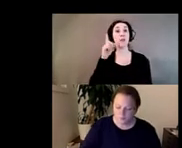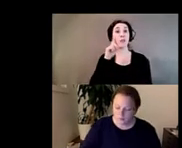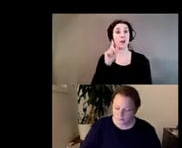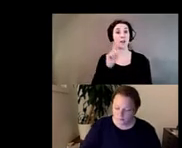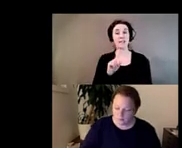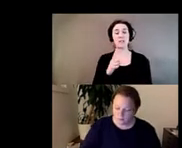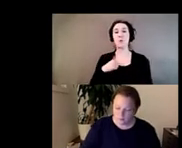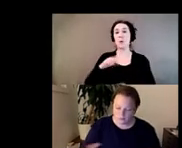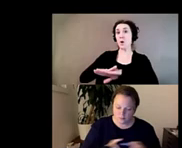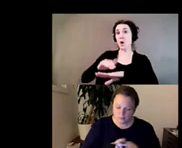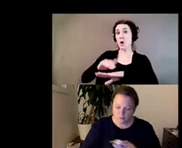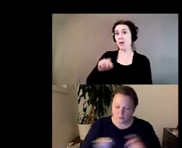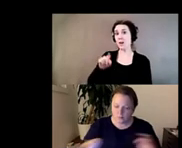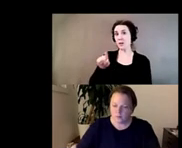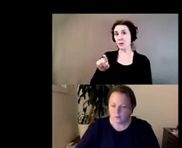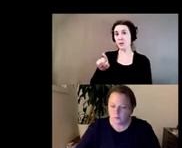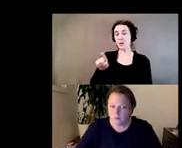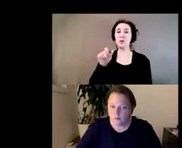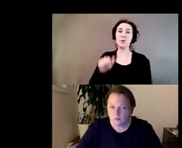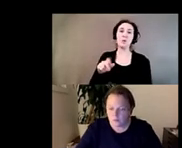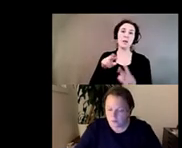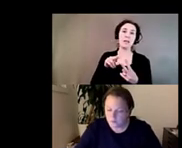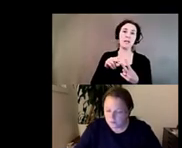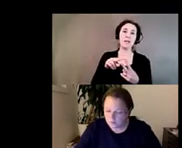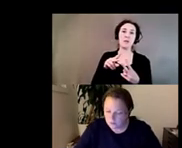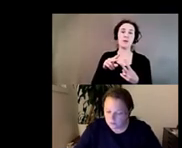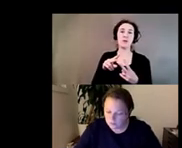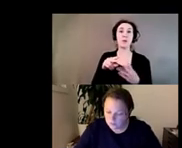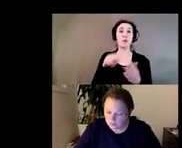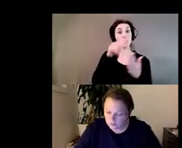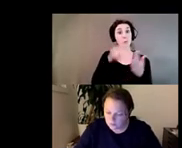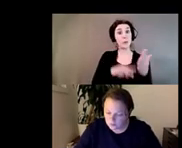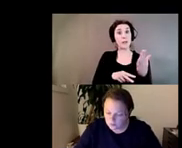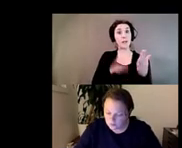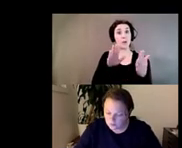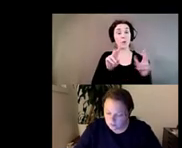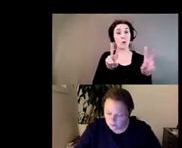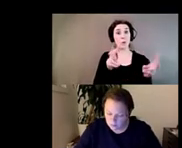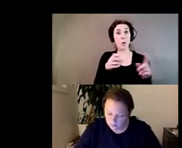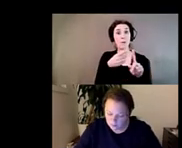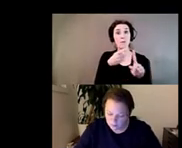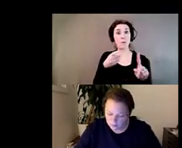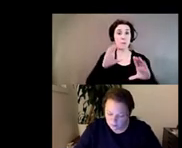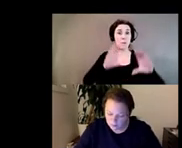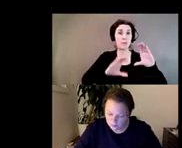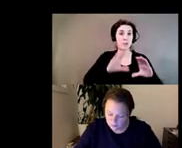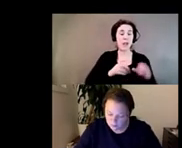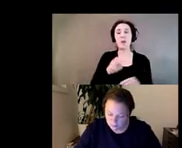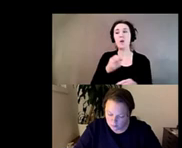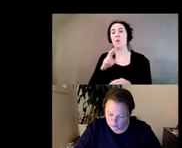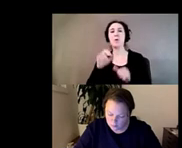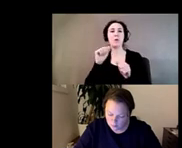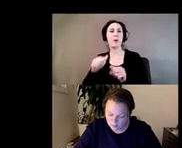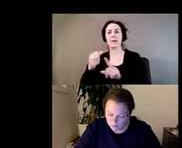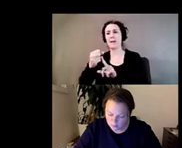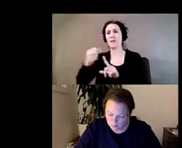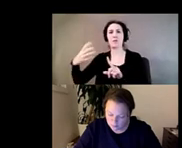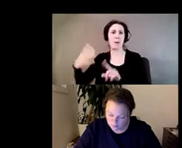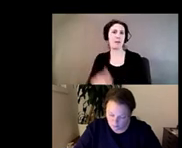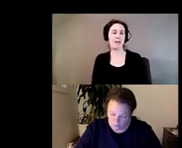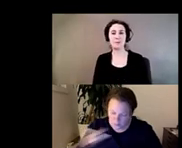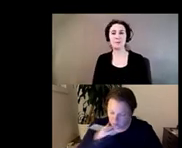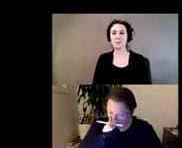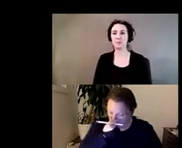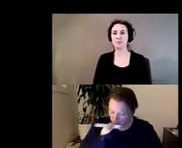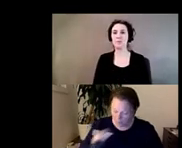call on you so that you can either verbally read what's going to be in the chat or you can kind of extrapolate from there so for